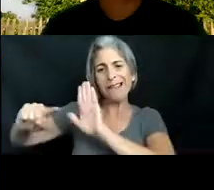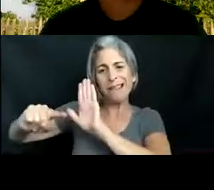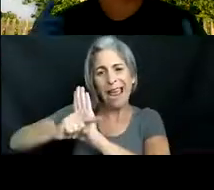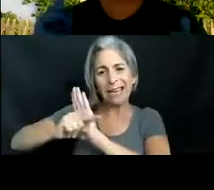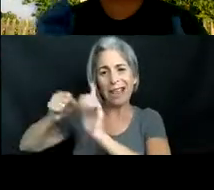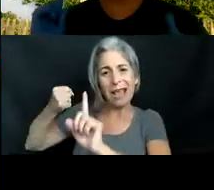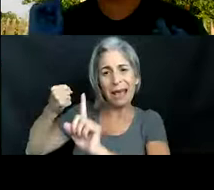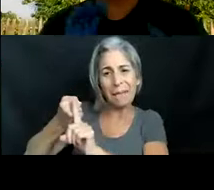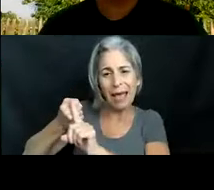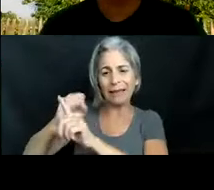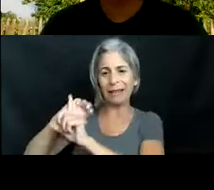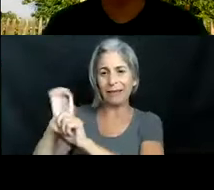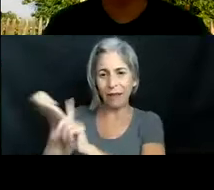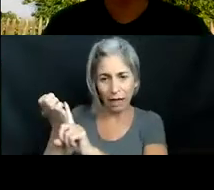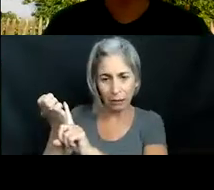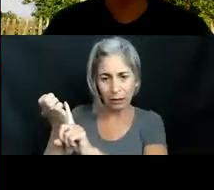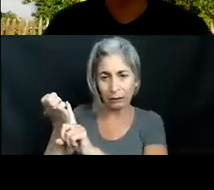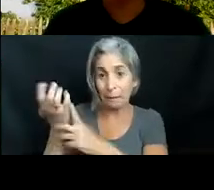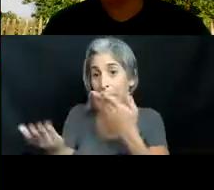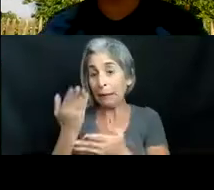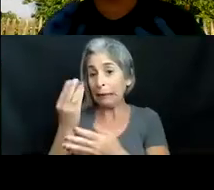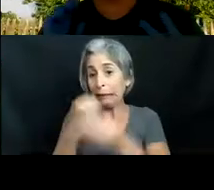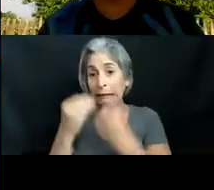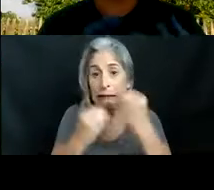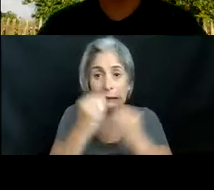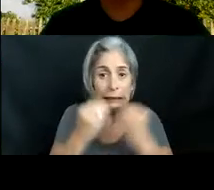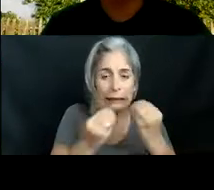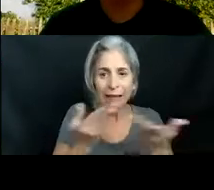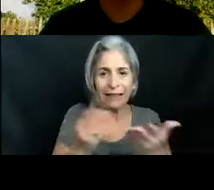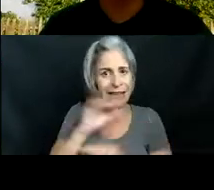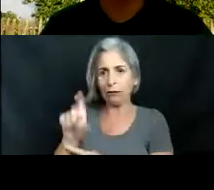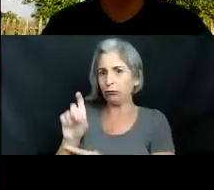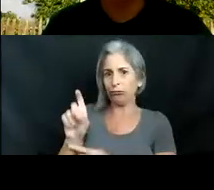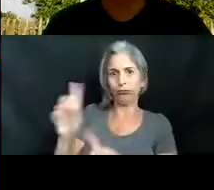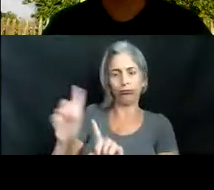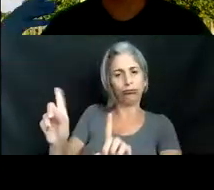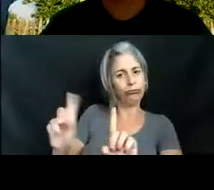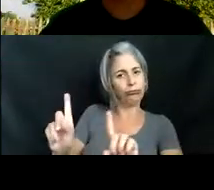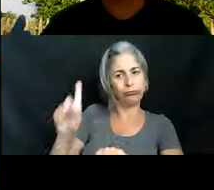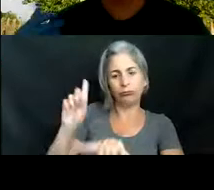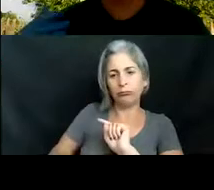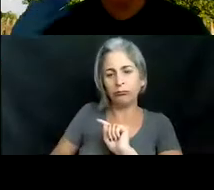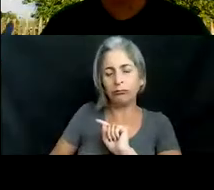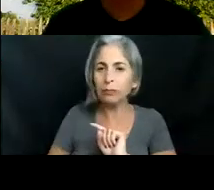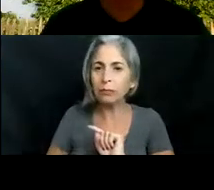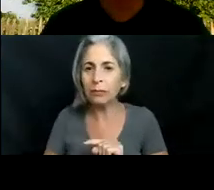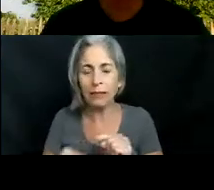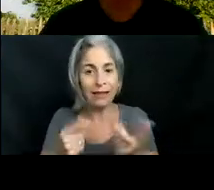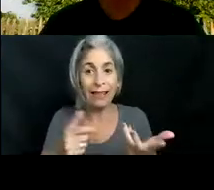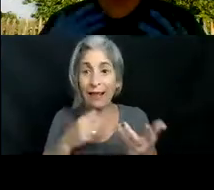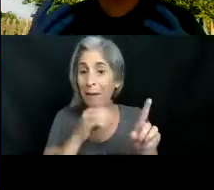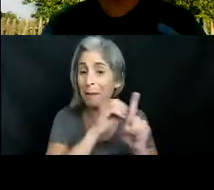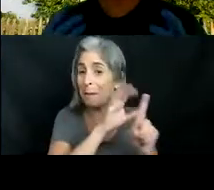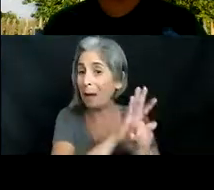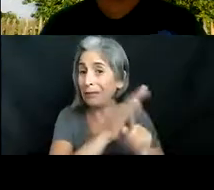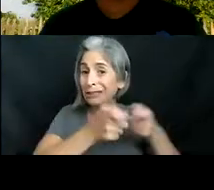either it is eating a bunch of stuff it shouldn't be there are no predators there for us them to have population control